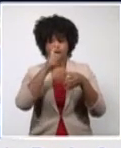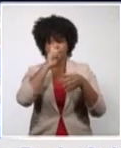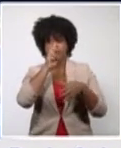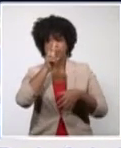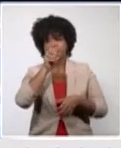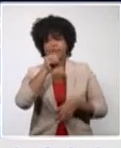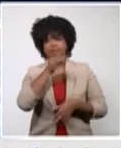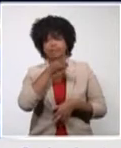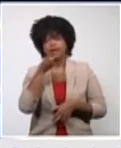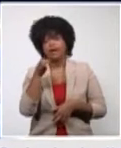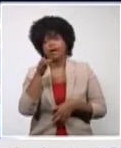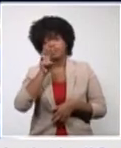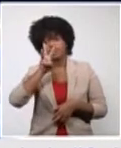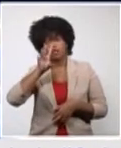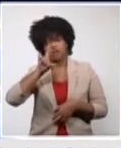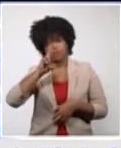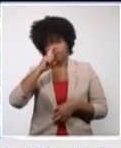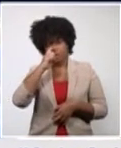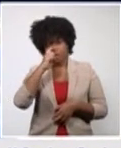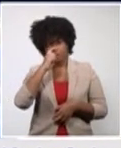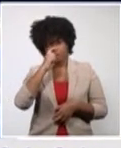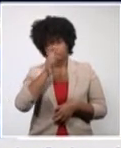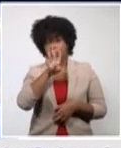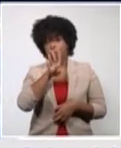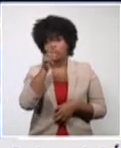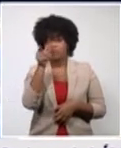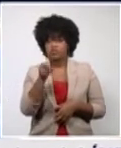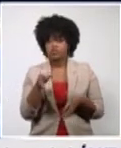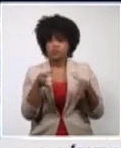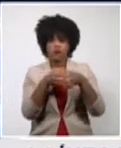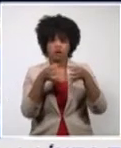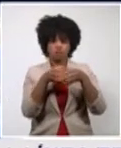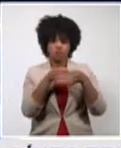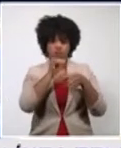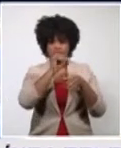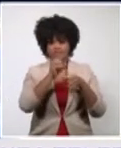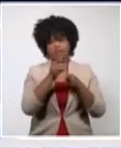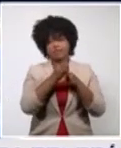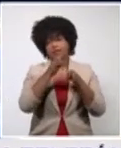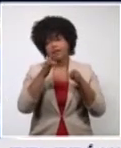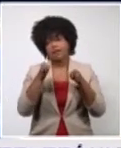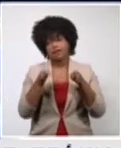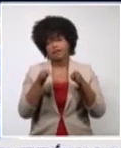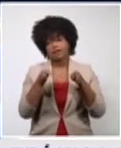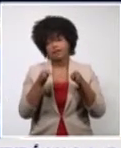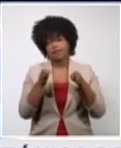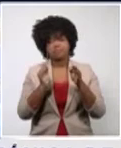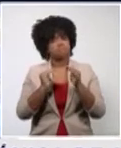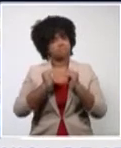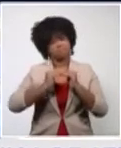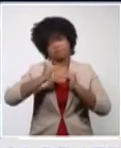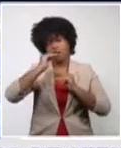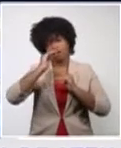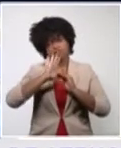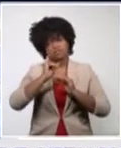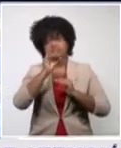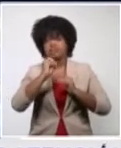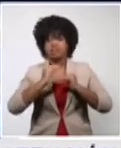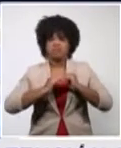are from the group of over 60 years. This is the largest percent of all the cases.